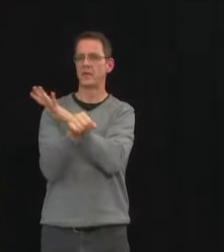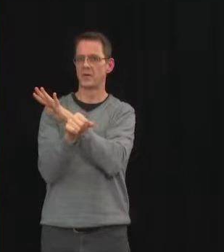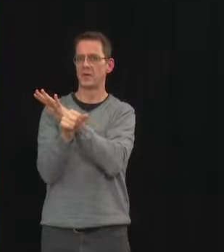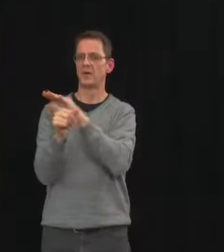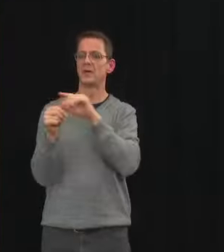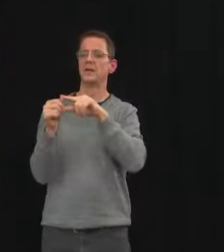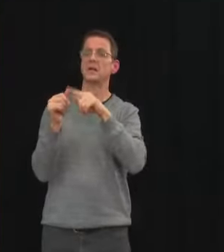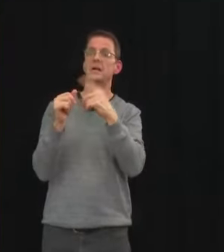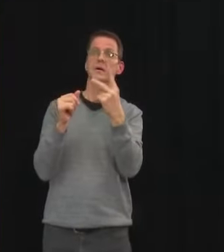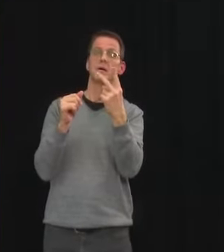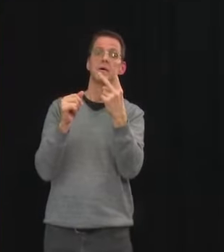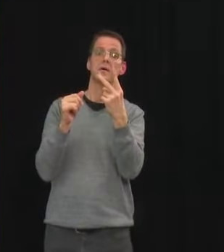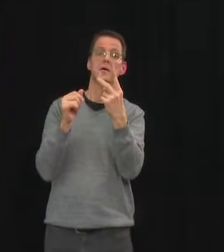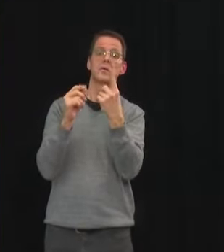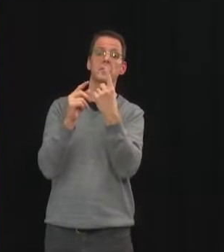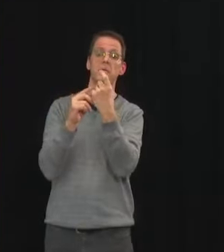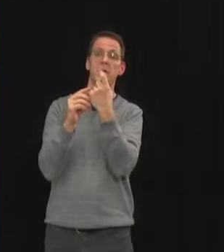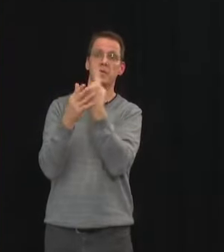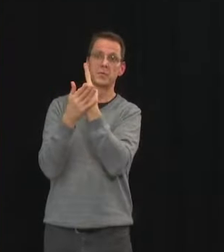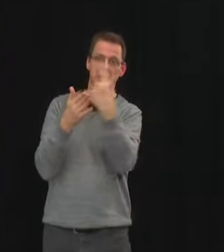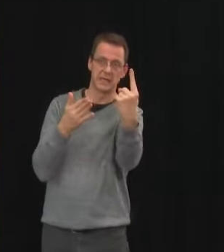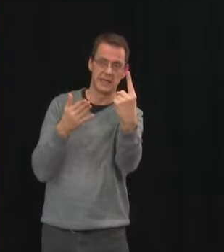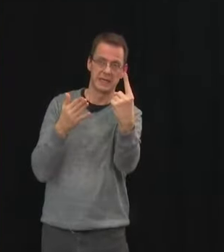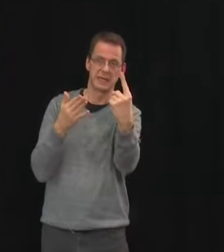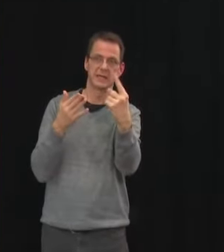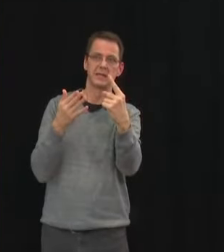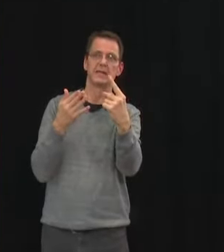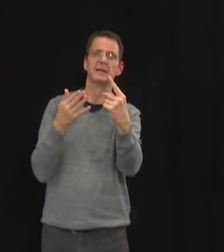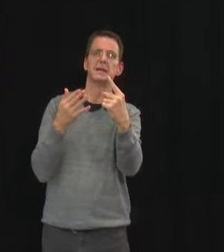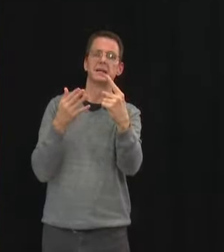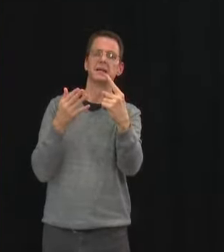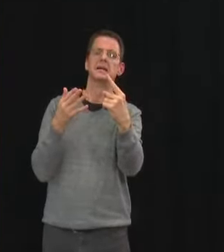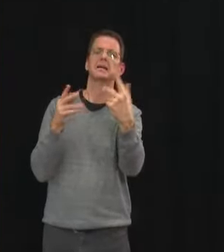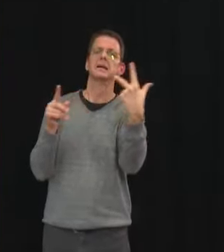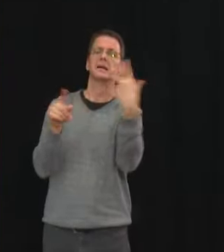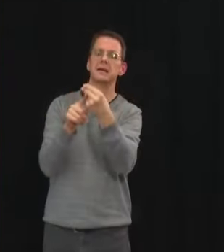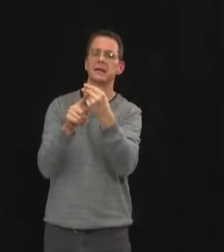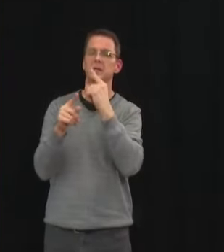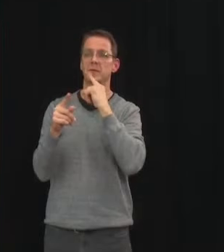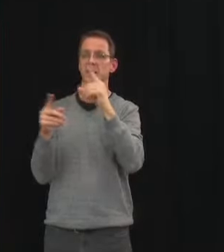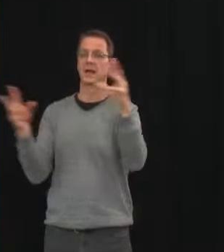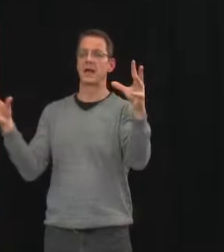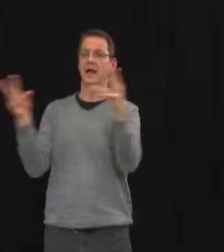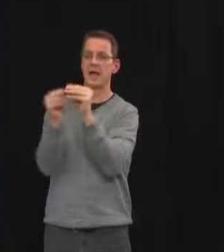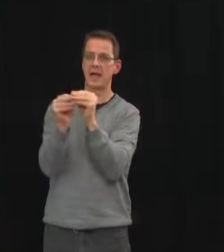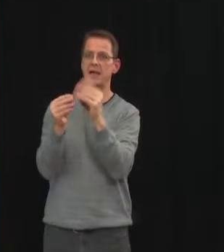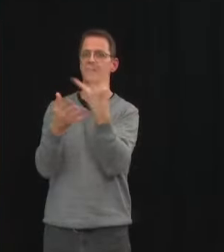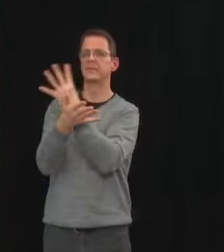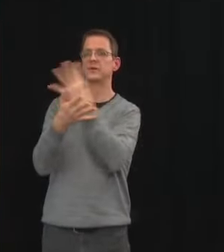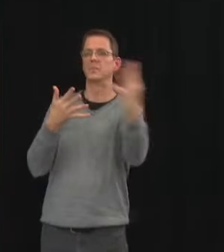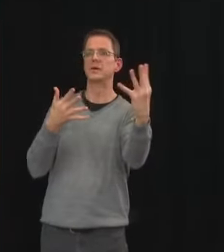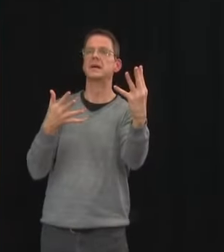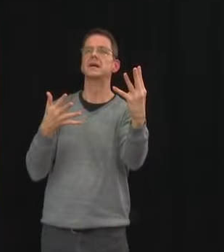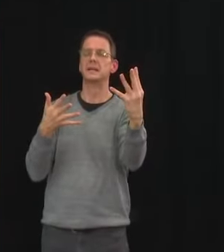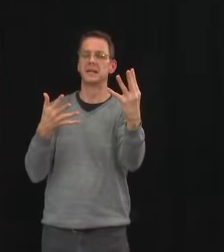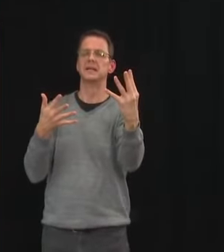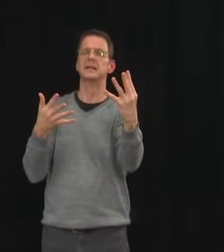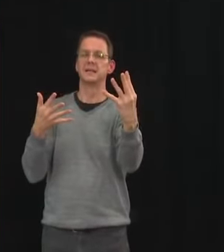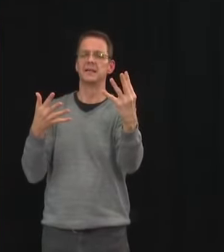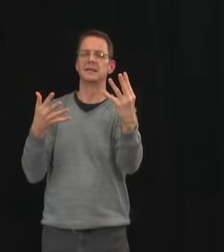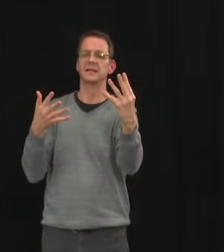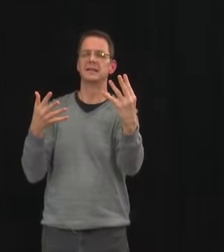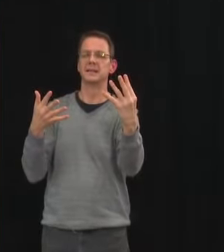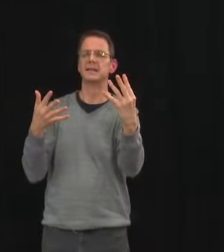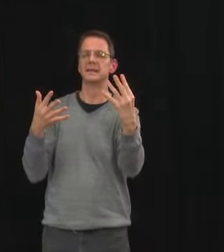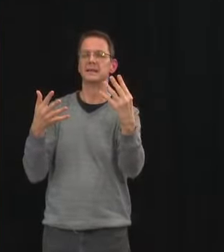but also giving that extra time we are looking at the evidence when it comes to transmission when it comes to protection from severe infection